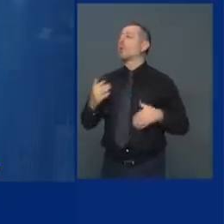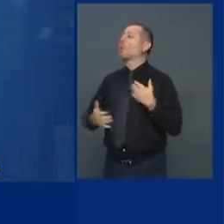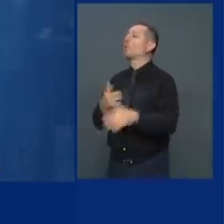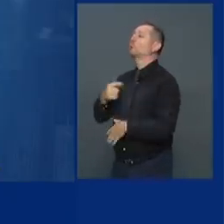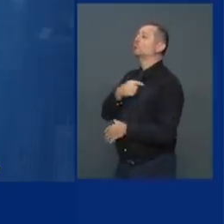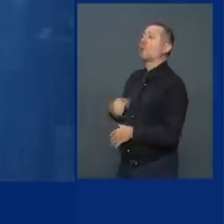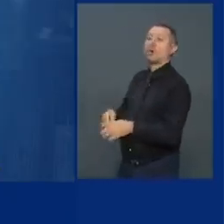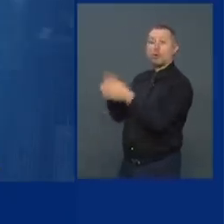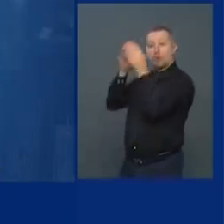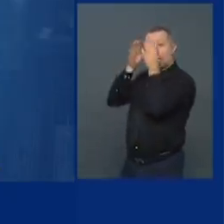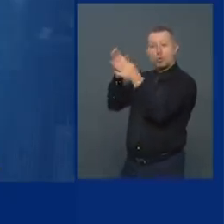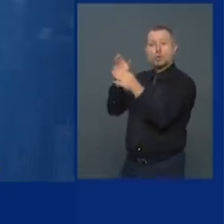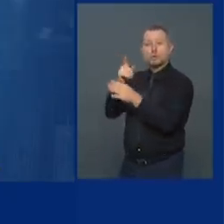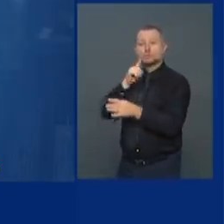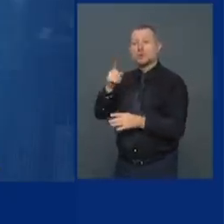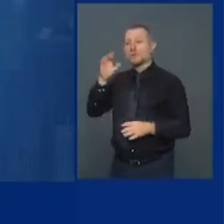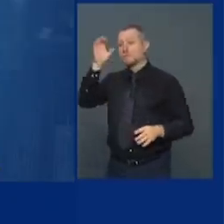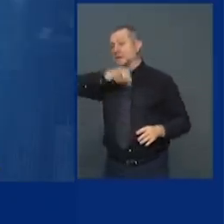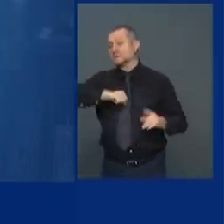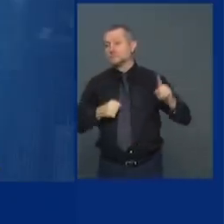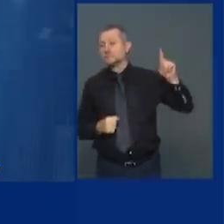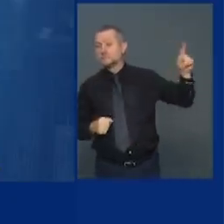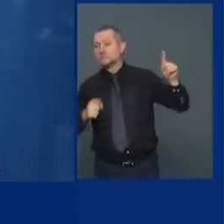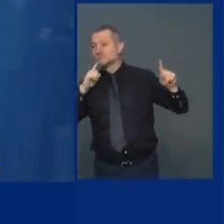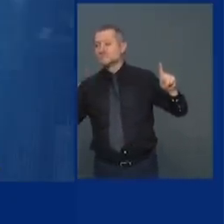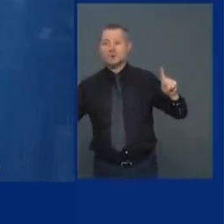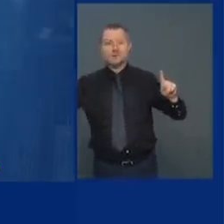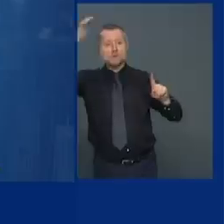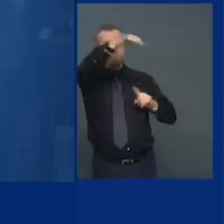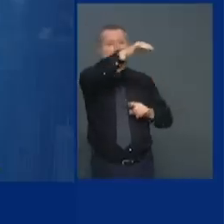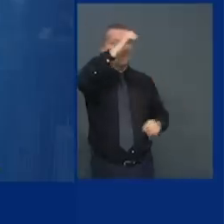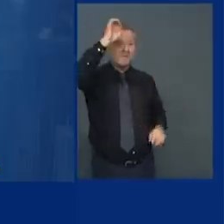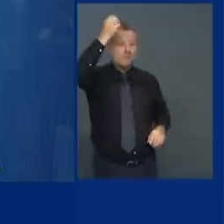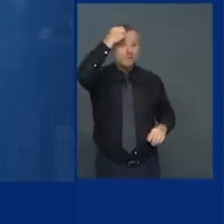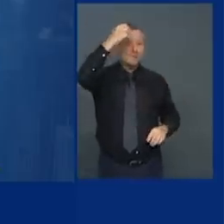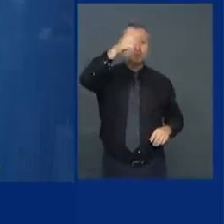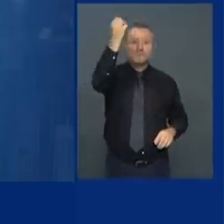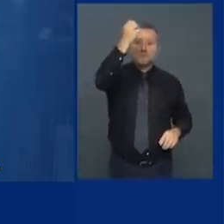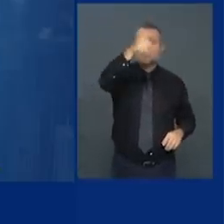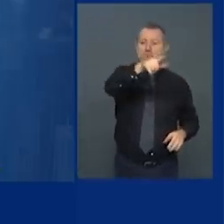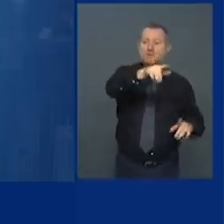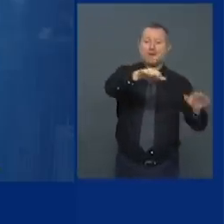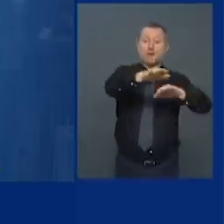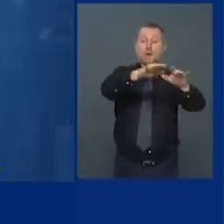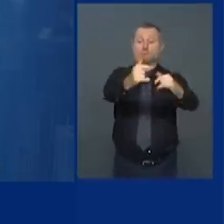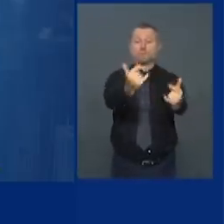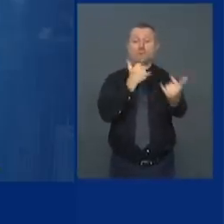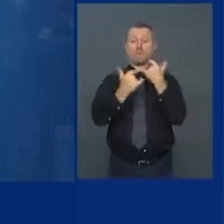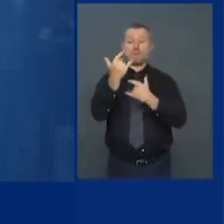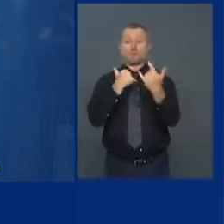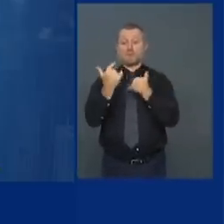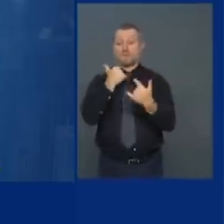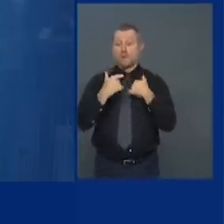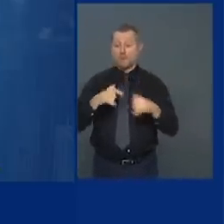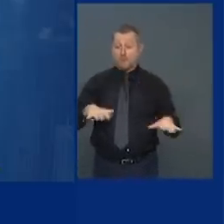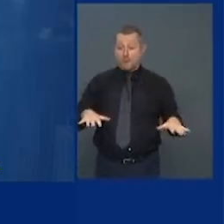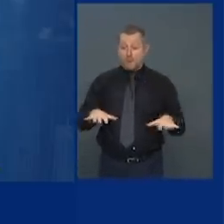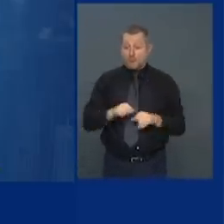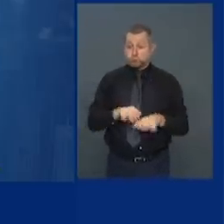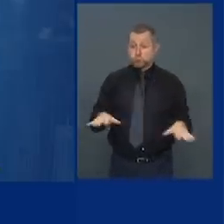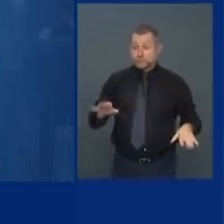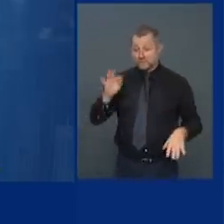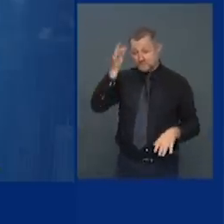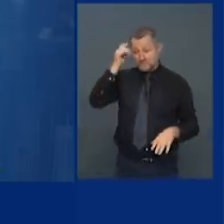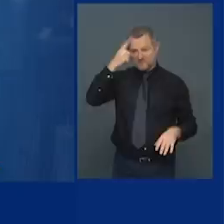that missed that the virus went from China to Europe and they missed it for three months and it's the federal government that missed